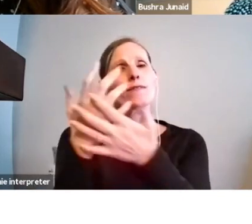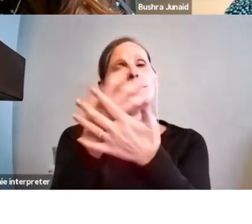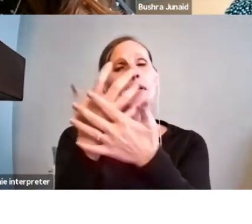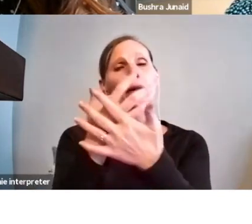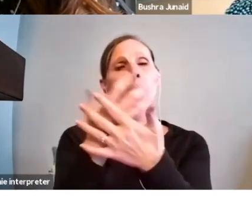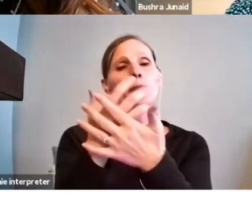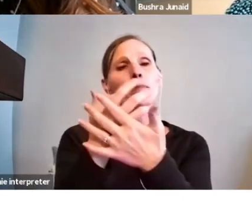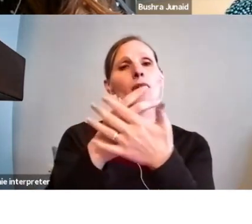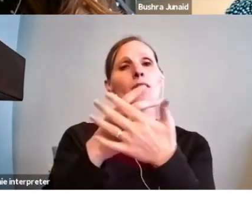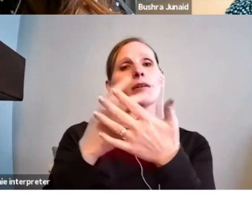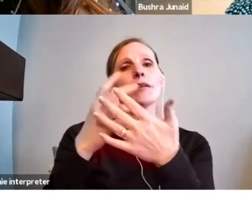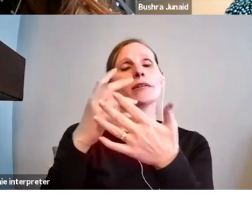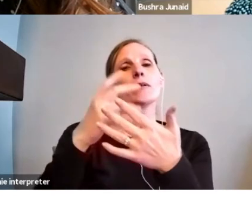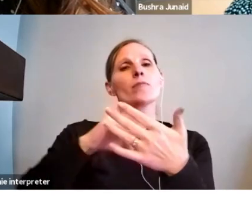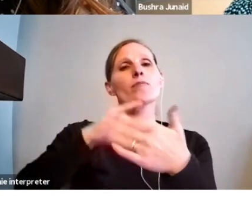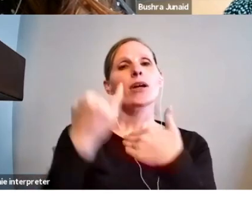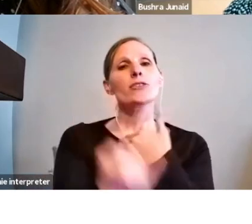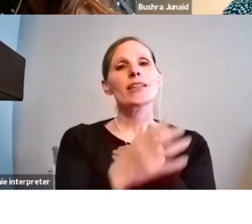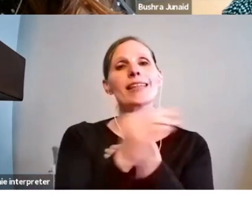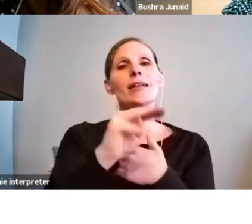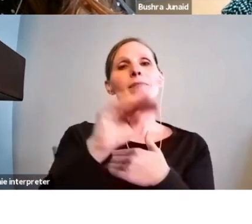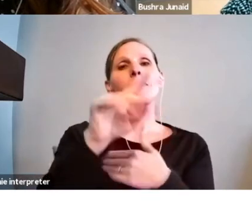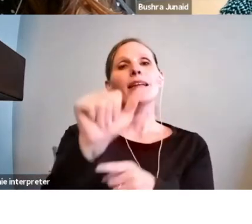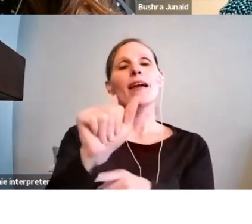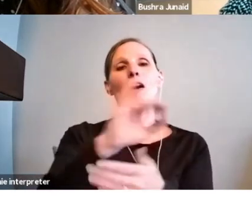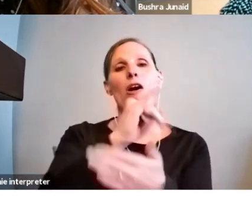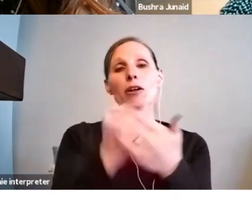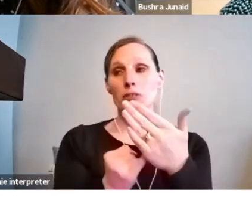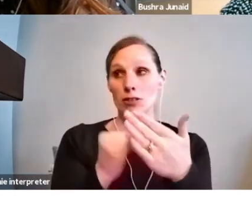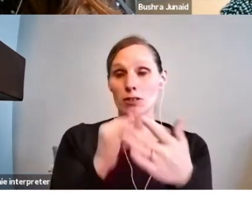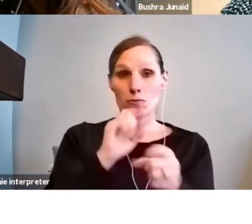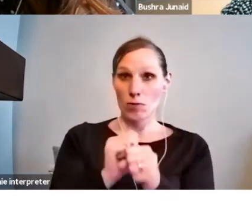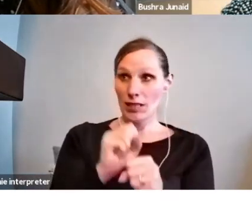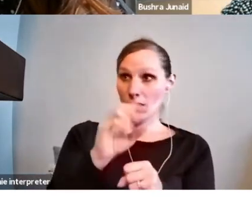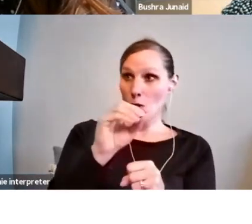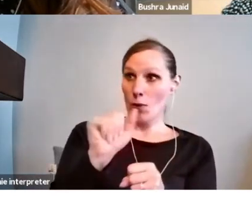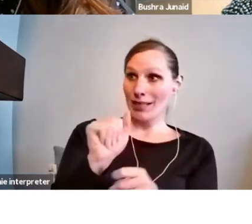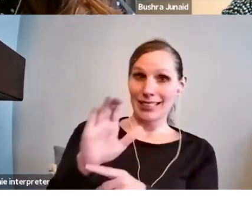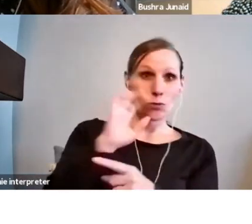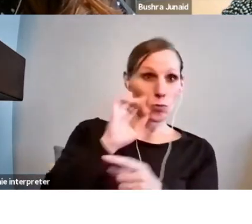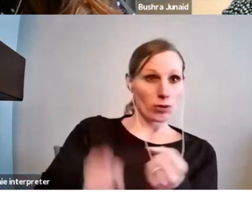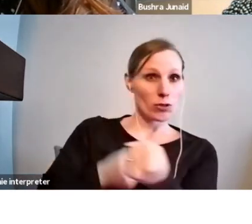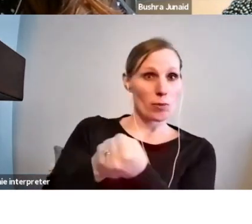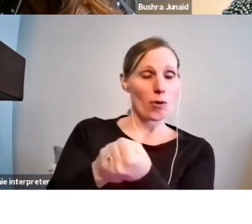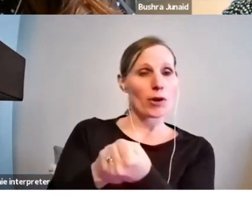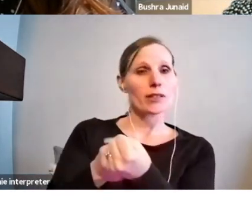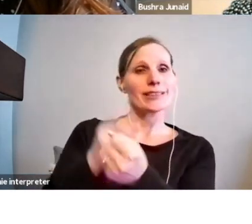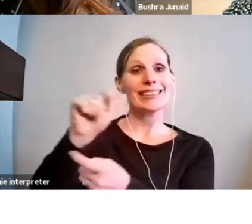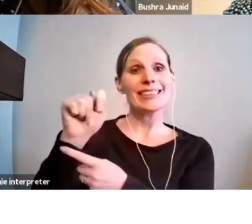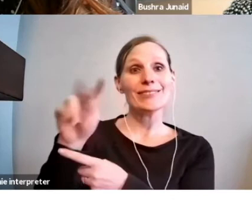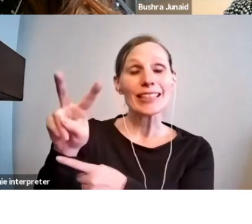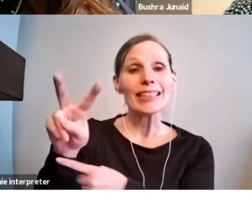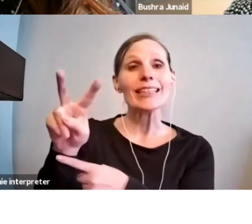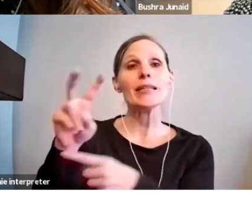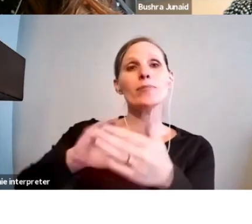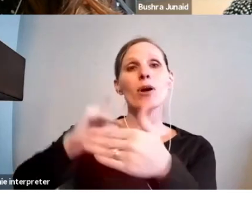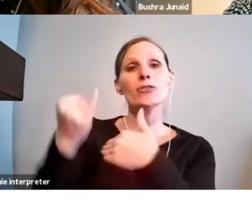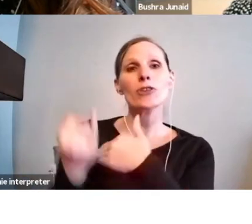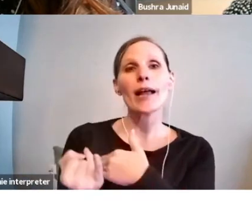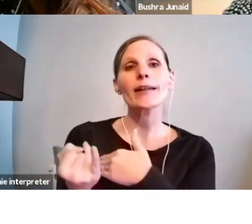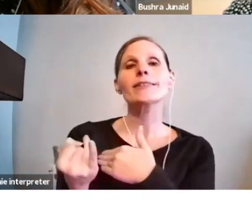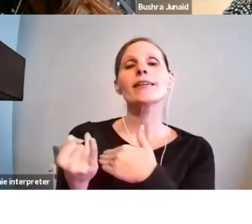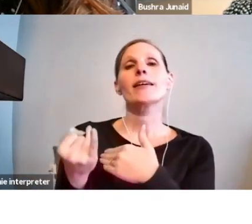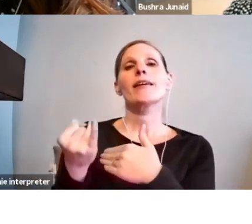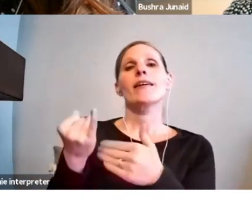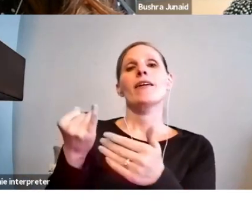So we received questions like, does OAC fund projects for television? Does OAC fund screenwriting? Does OAC